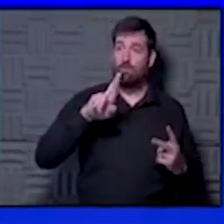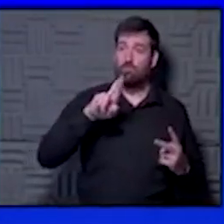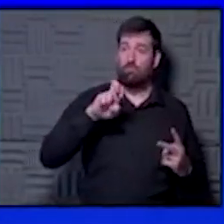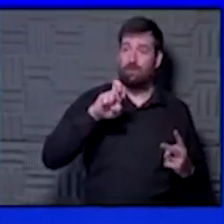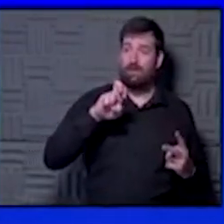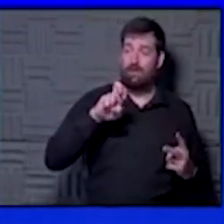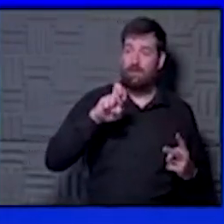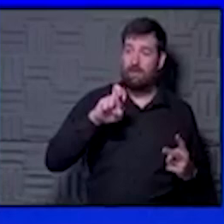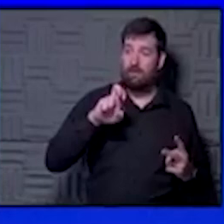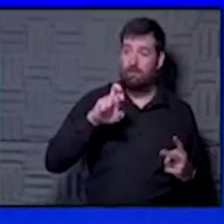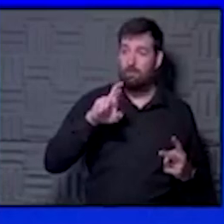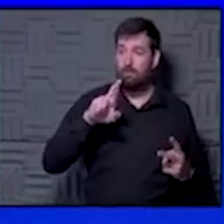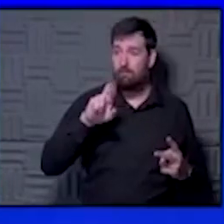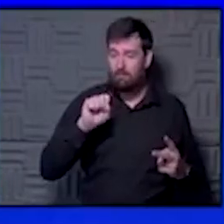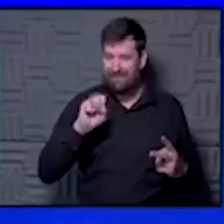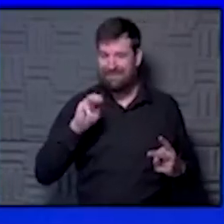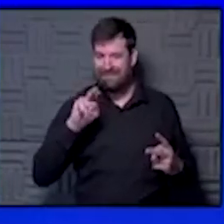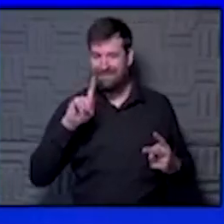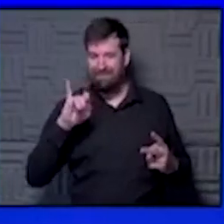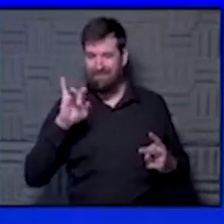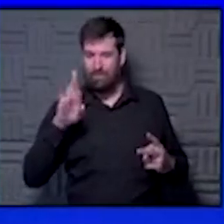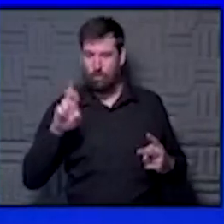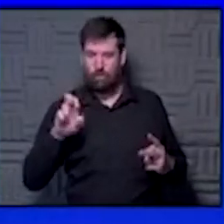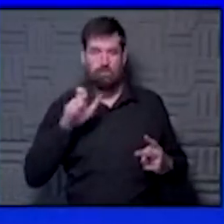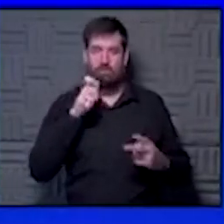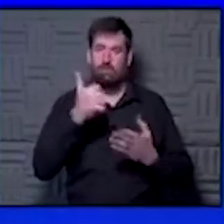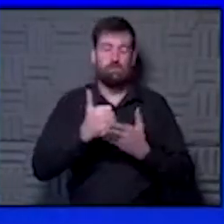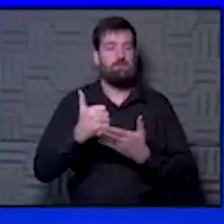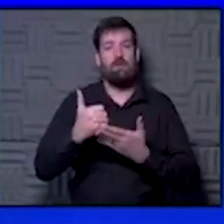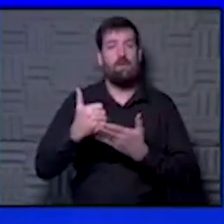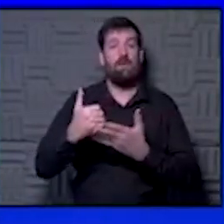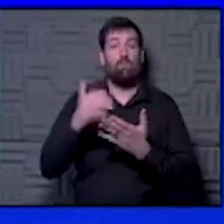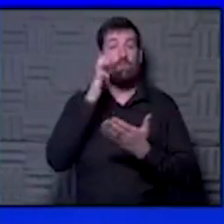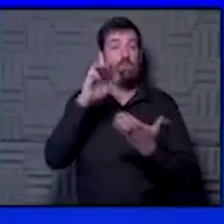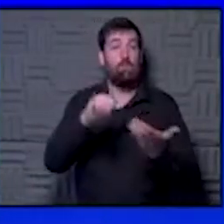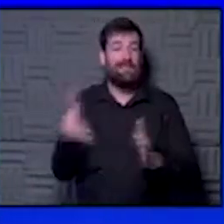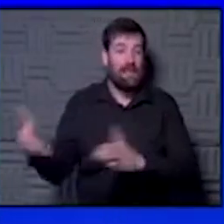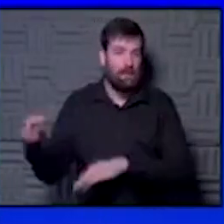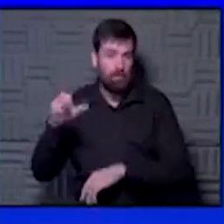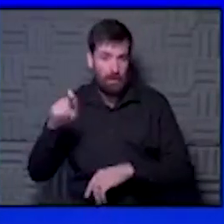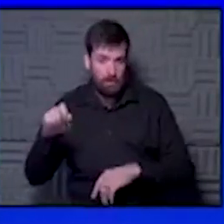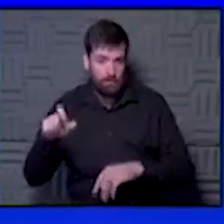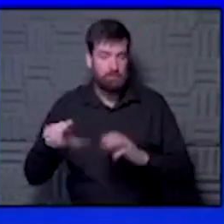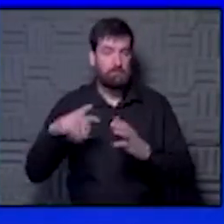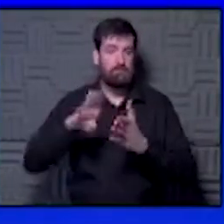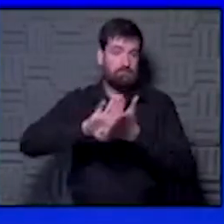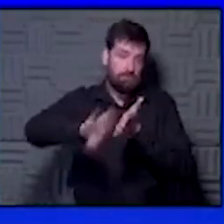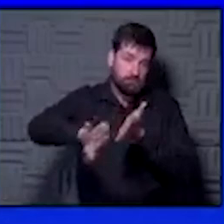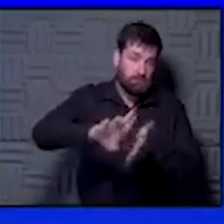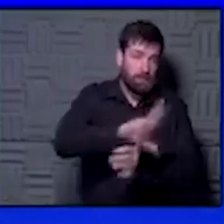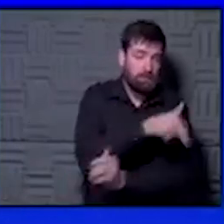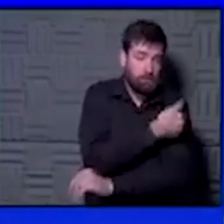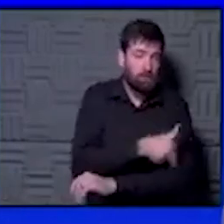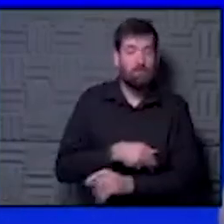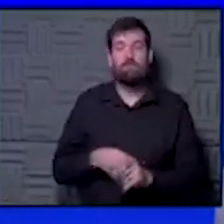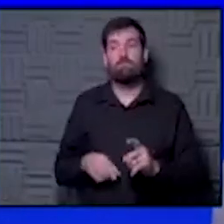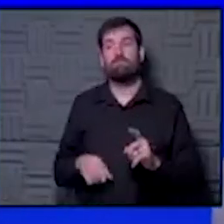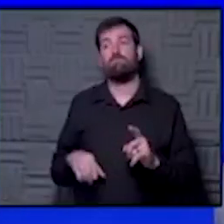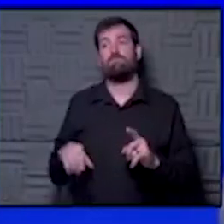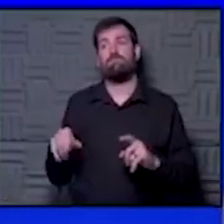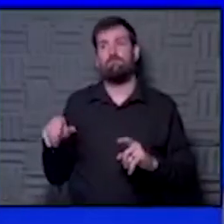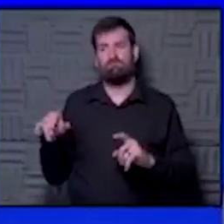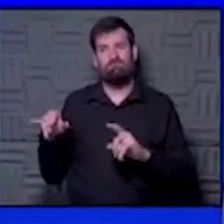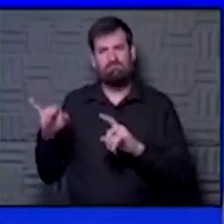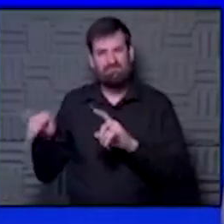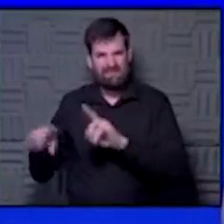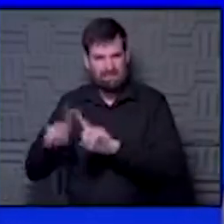doesn't work. Also, Remdesivir didn't really have any benefit towards mortality getting out of the hospital as well. That is a